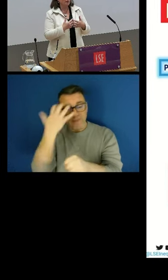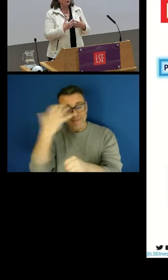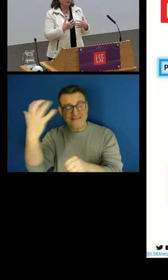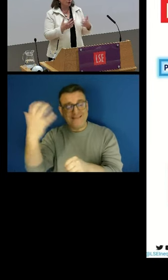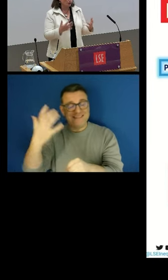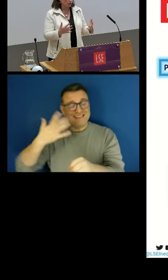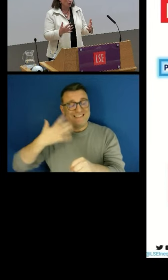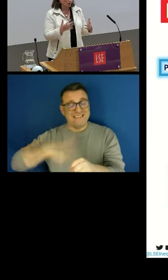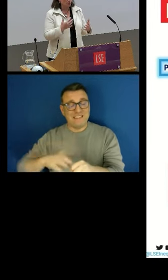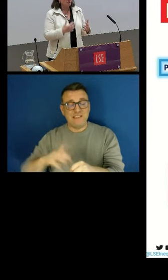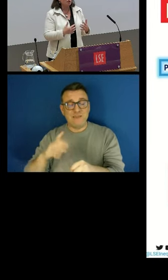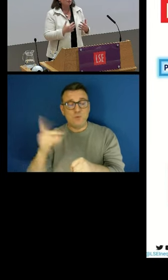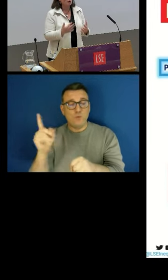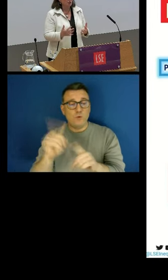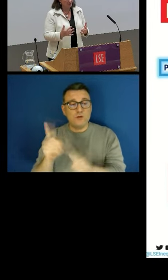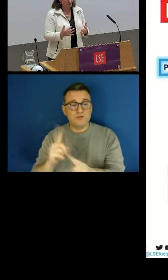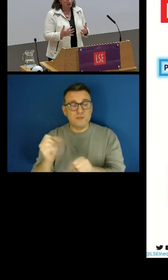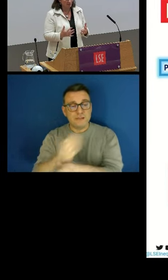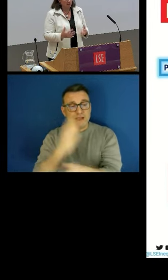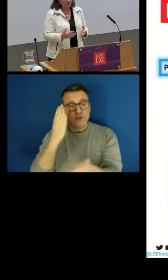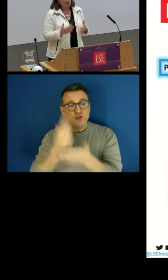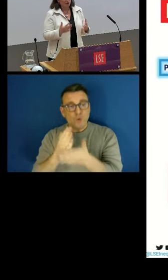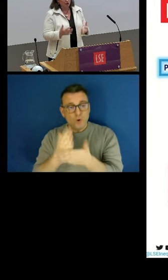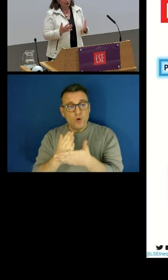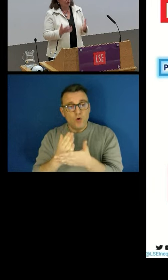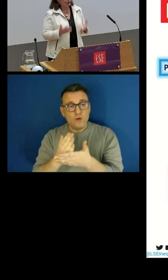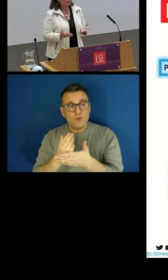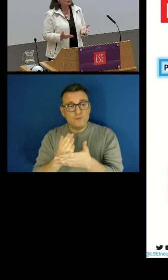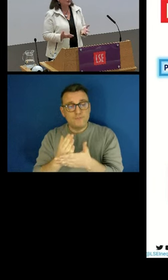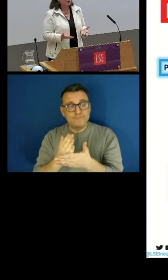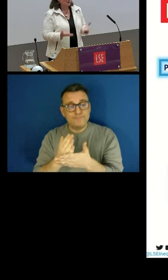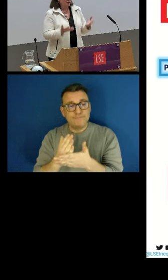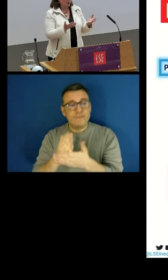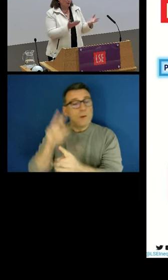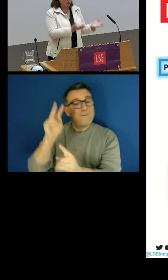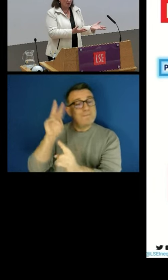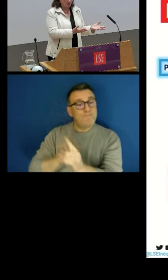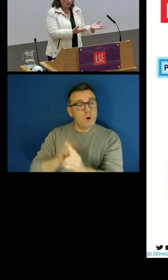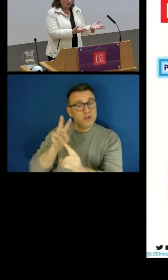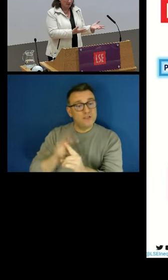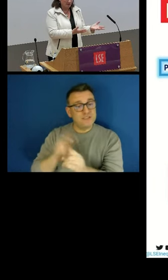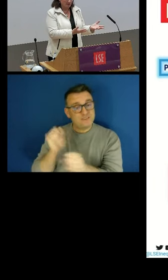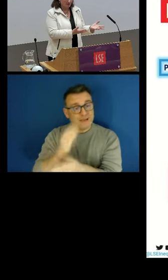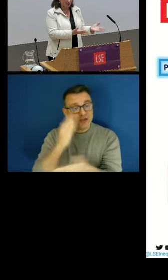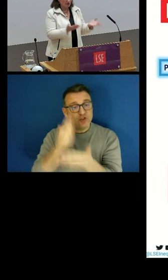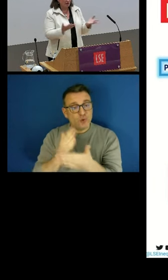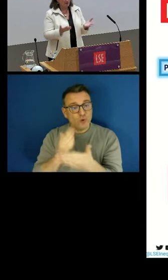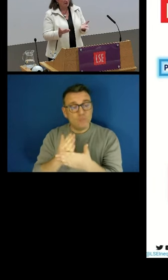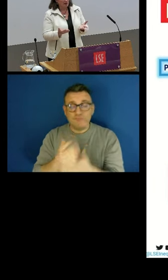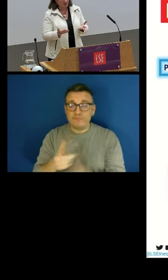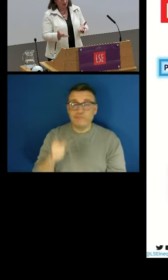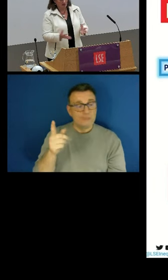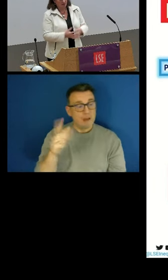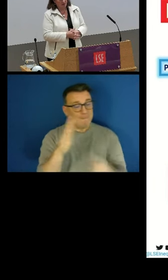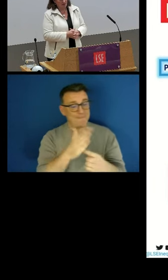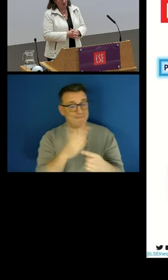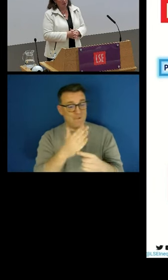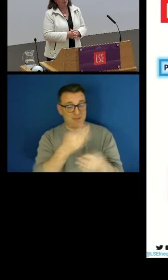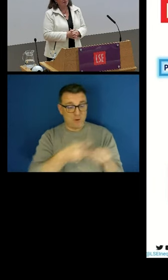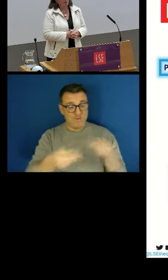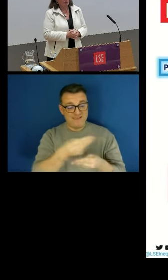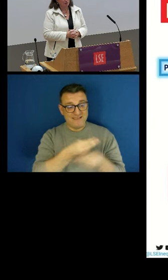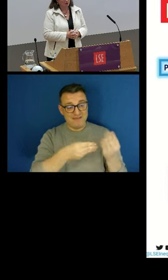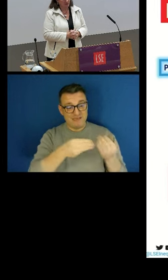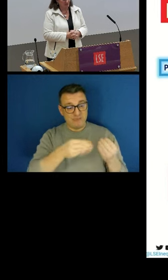ensure or need to monitor in order to ensure, on the one hand, productivity of the economy and the